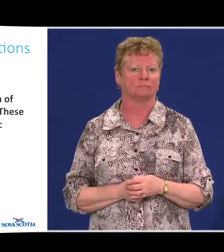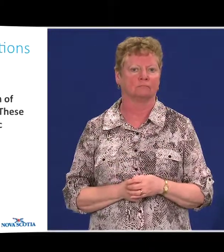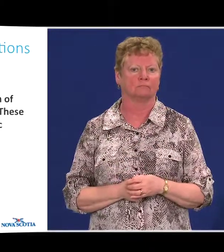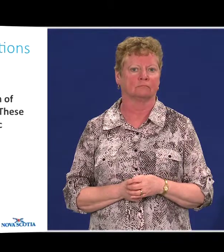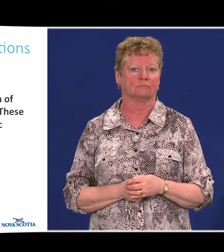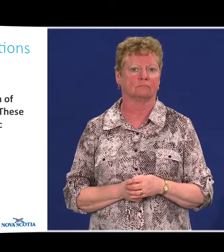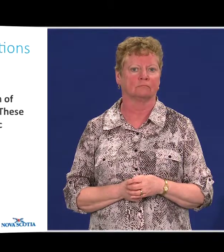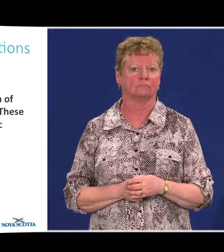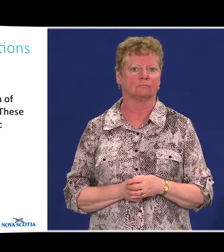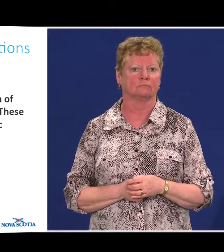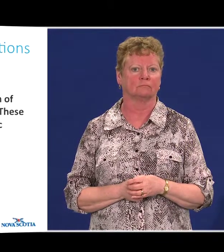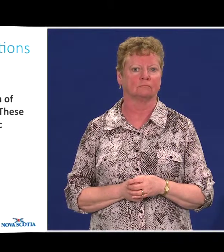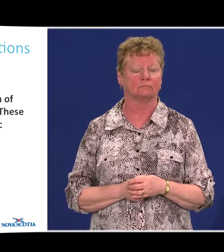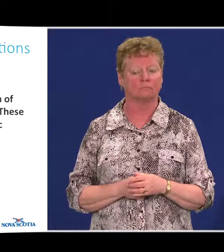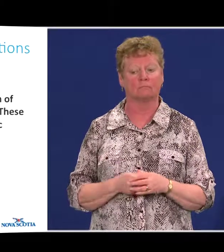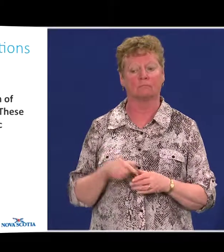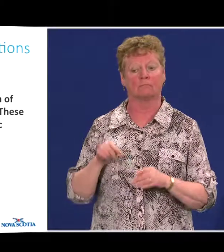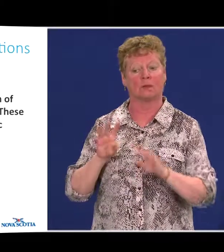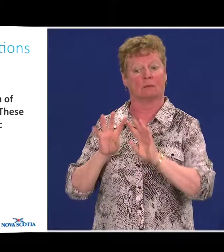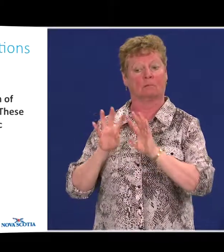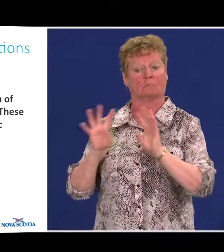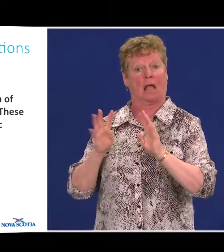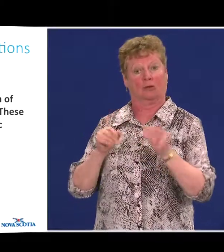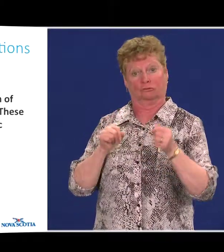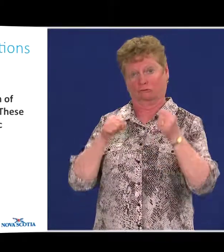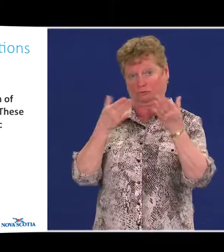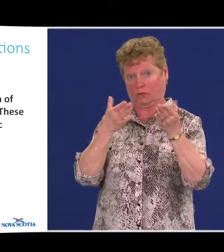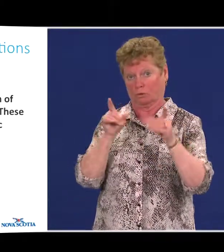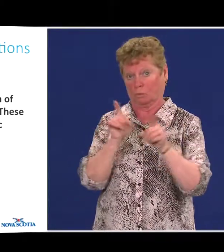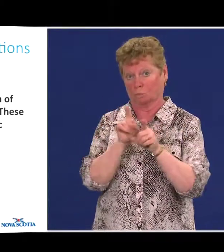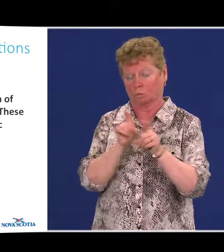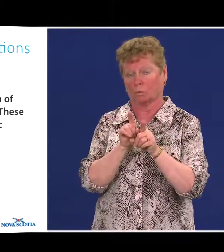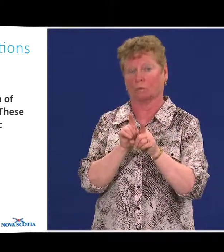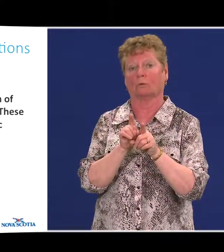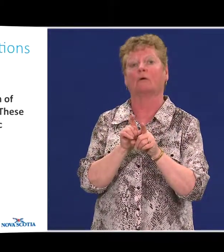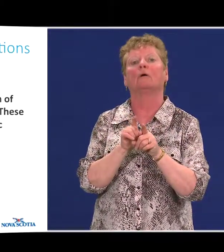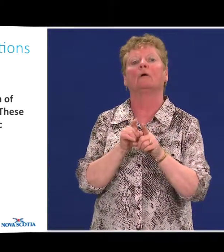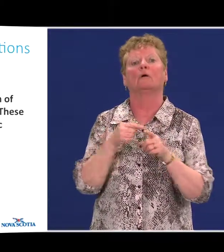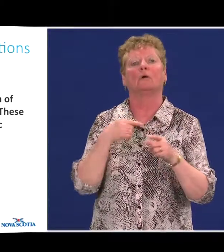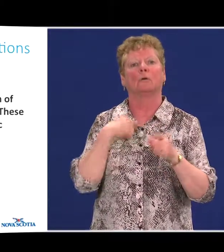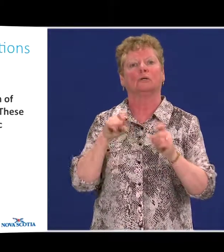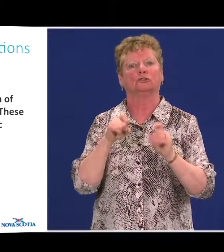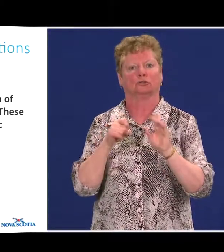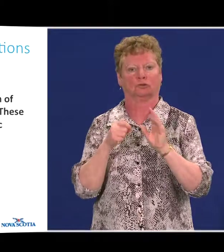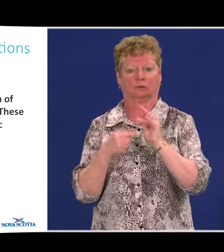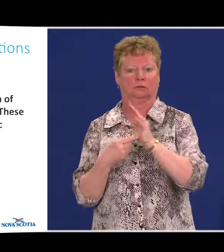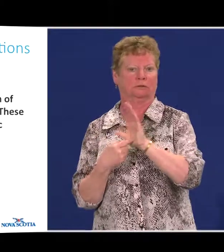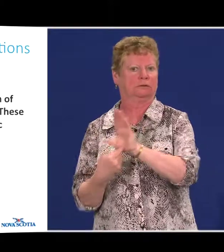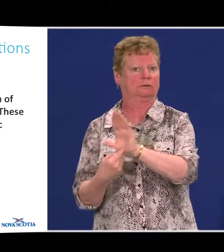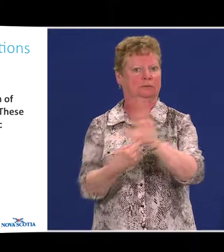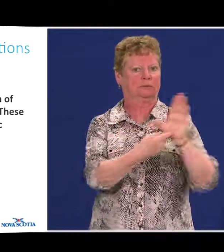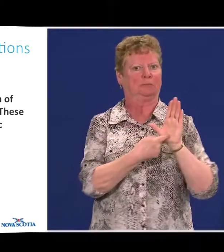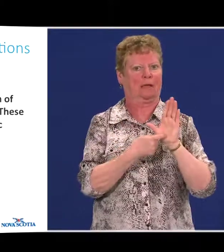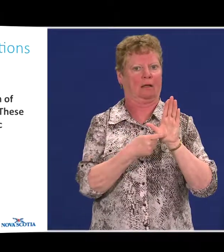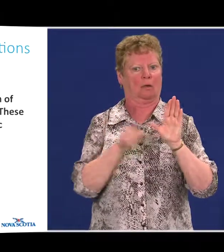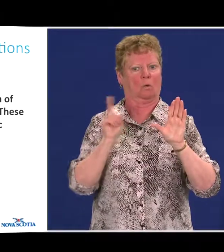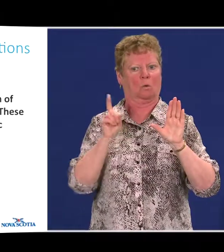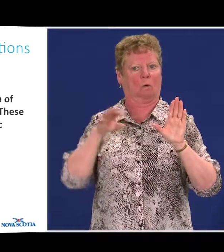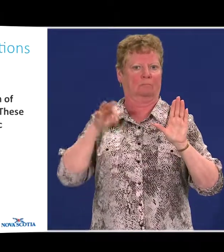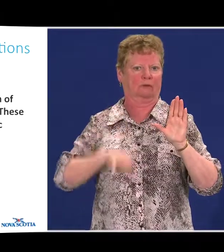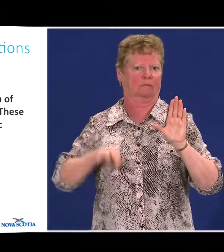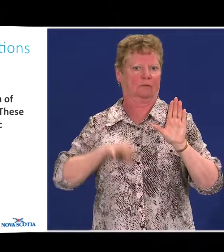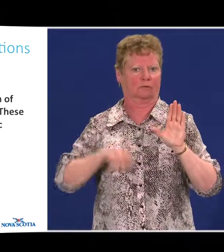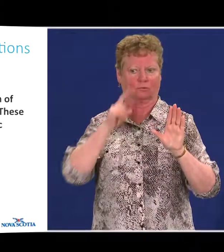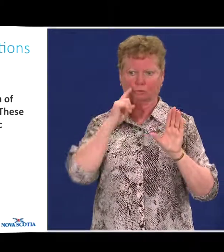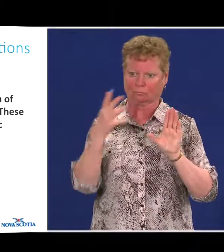The panel also suggests and recommends that we display the benefits associated with inclusion of